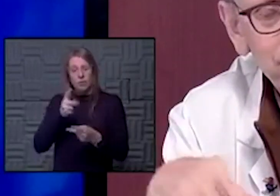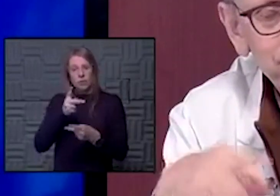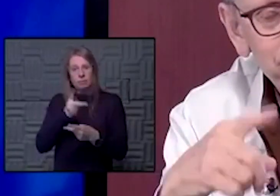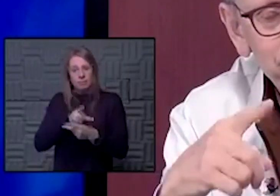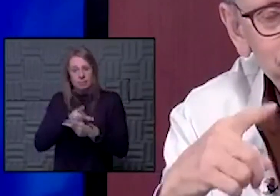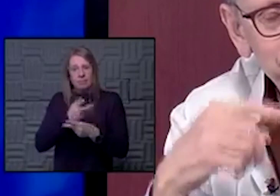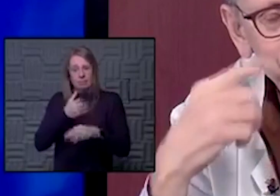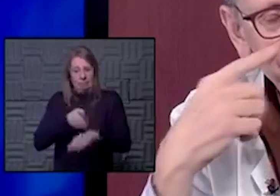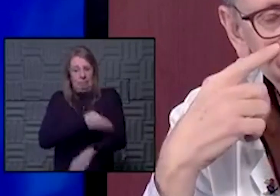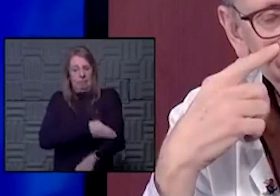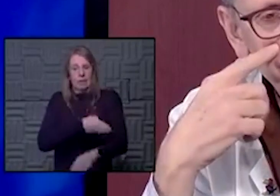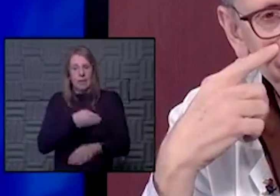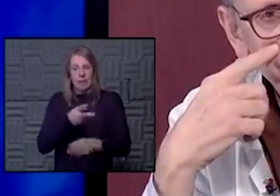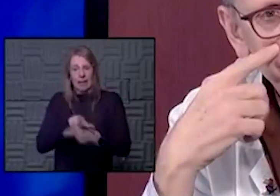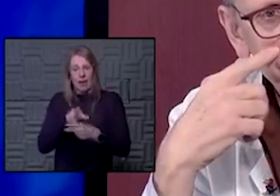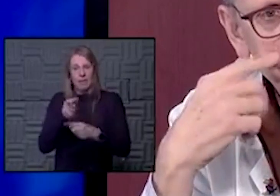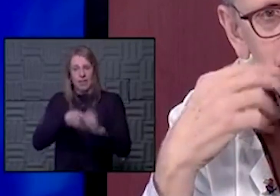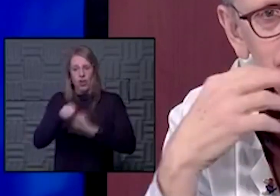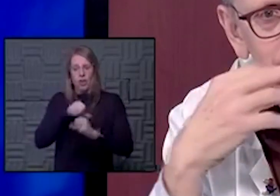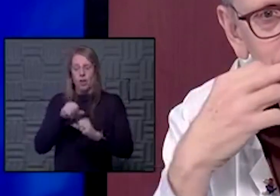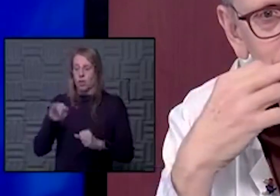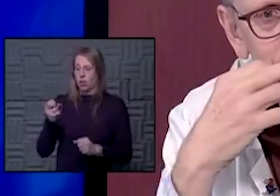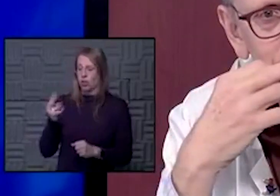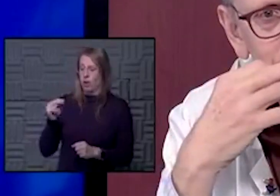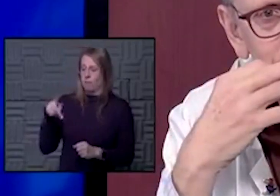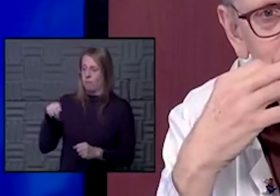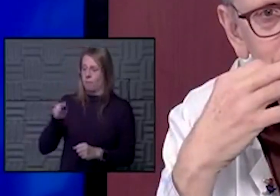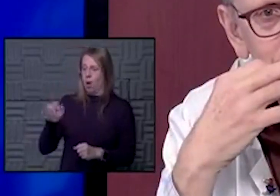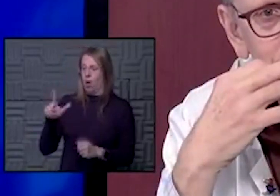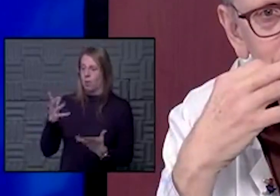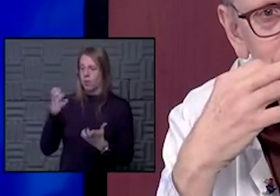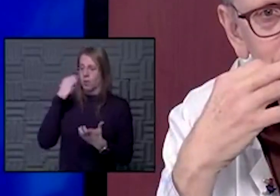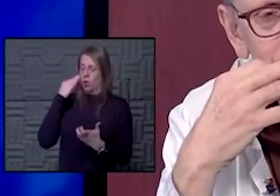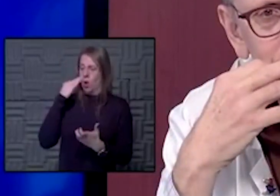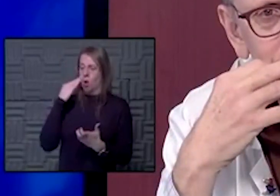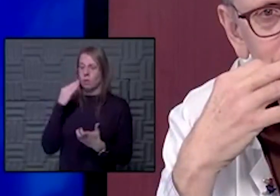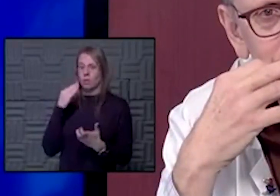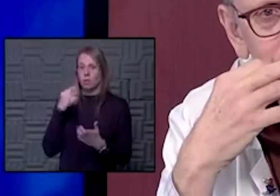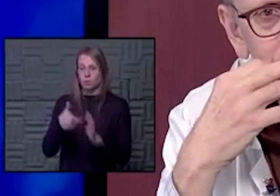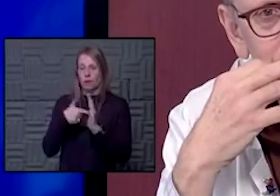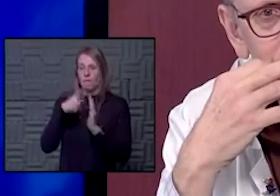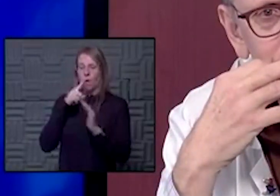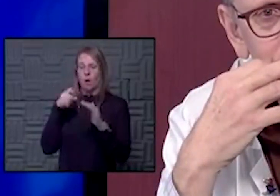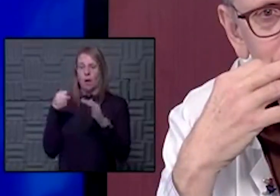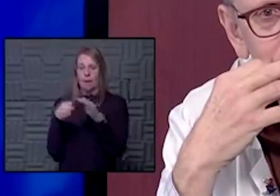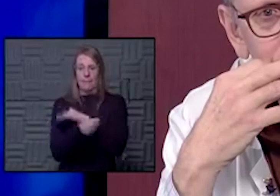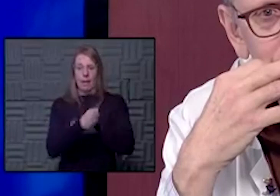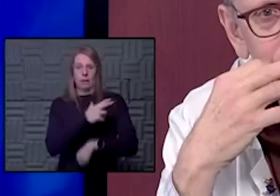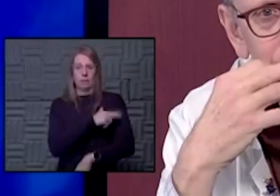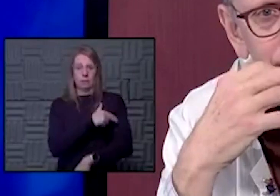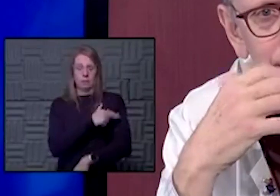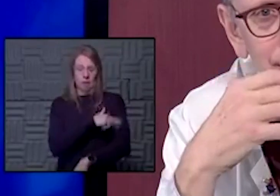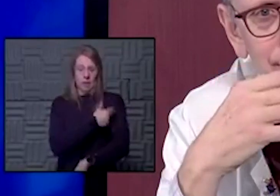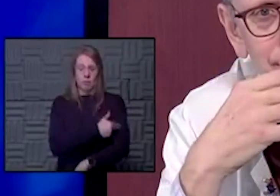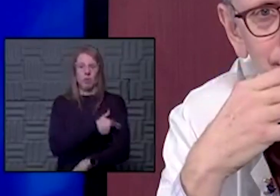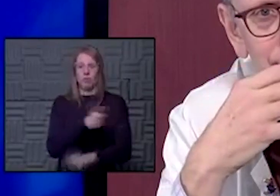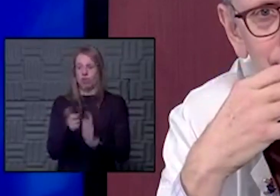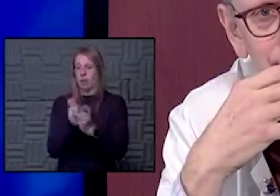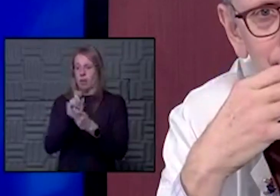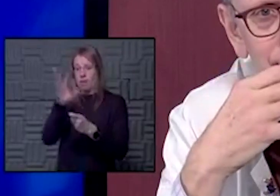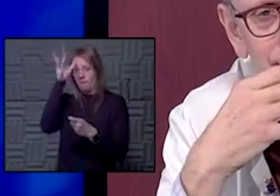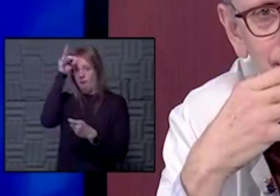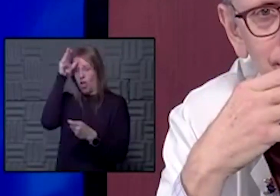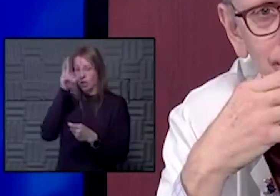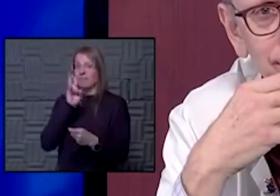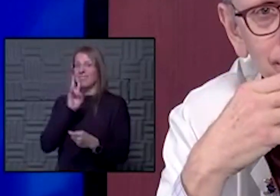of each other. John Paul says he wants to know if the criteria for admitting a patient in the hospital to change. He said his father